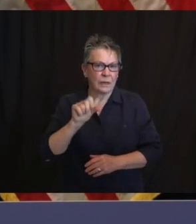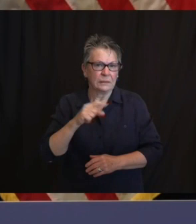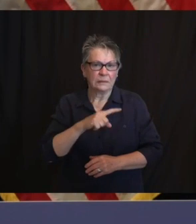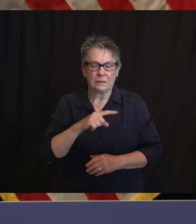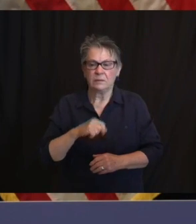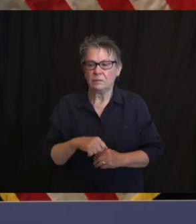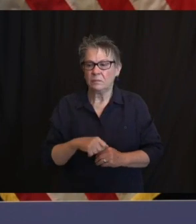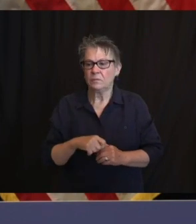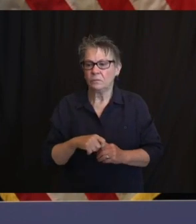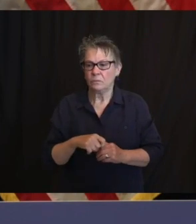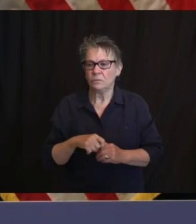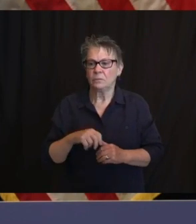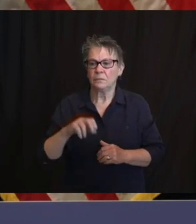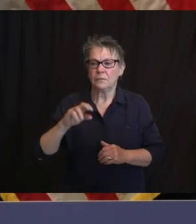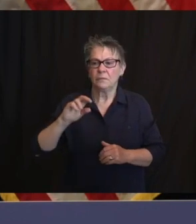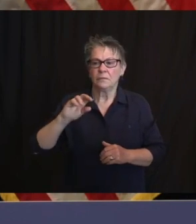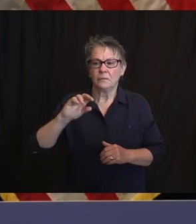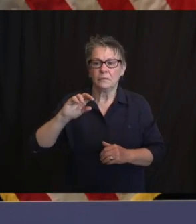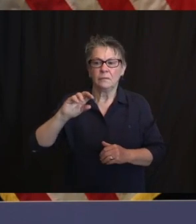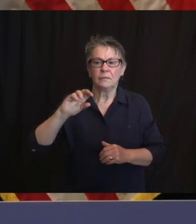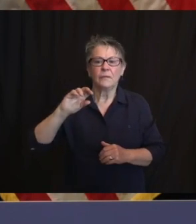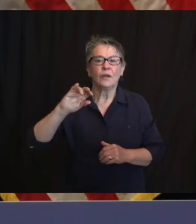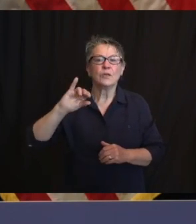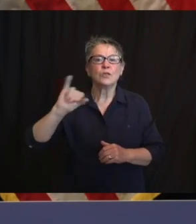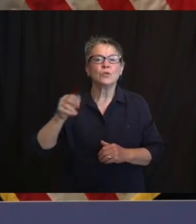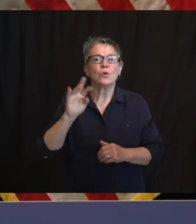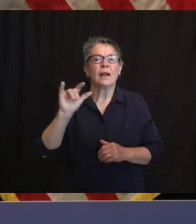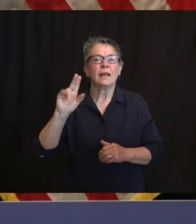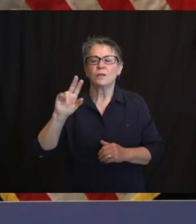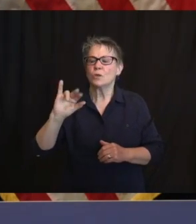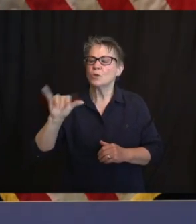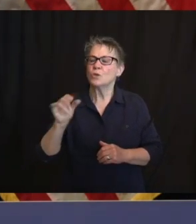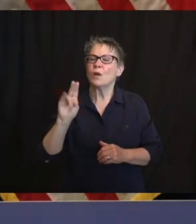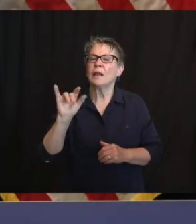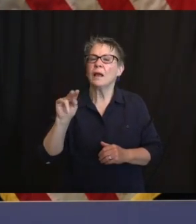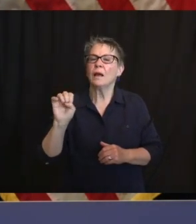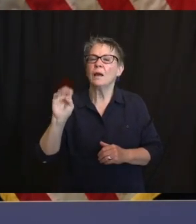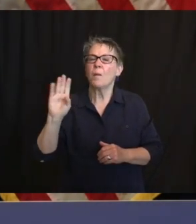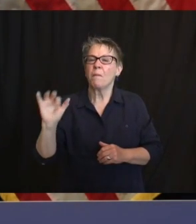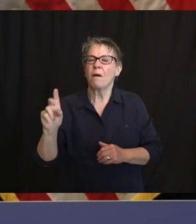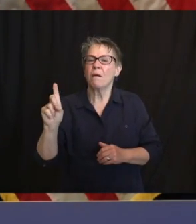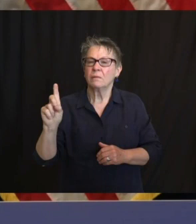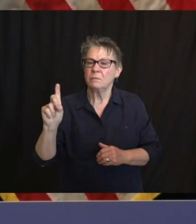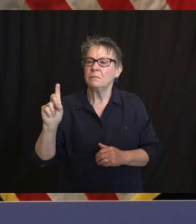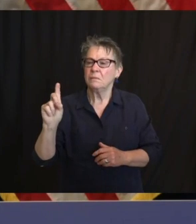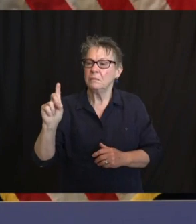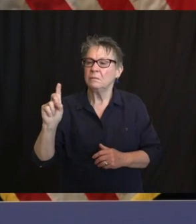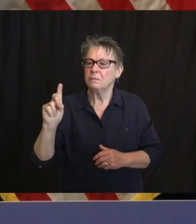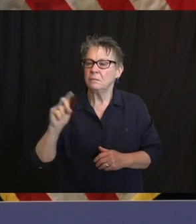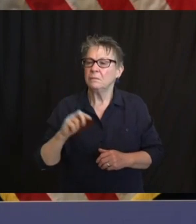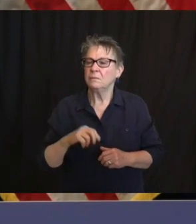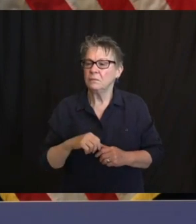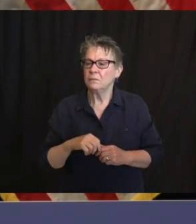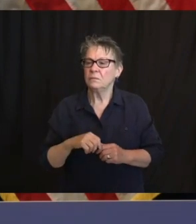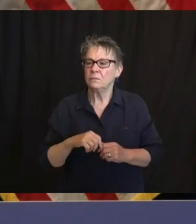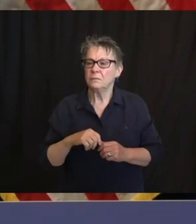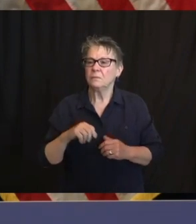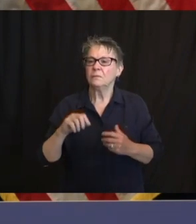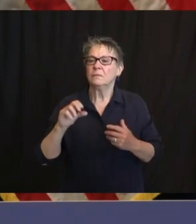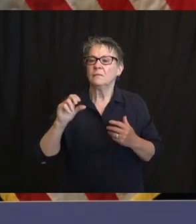My partner in government, who sat right where Pat is on Friday. The extraordinary Sheila Oliver.